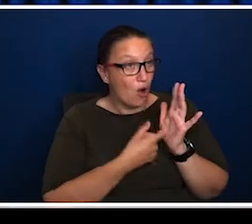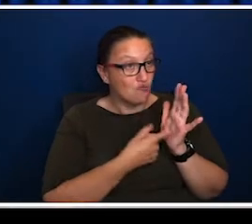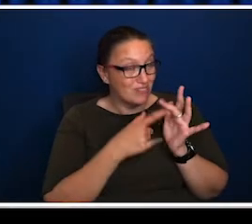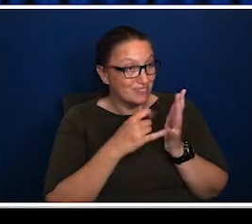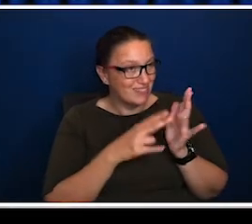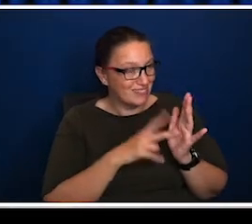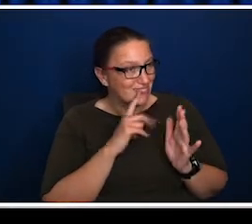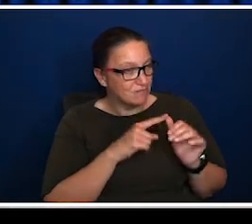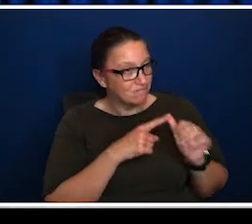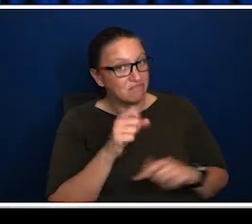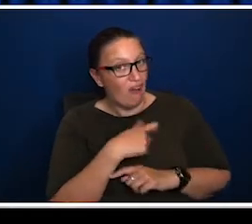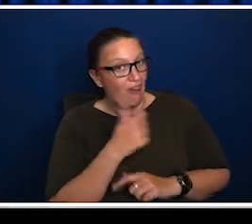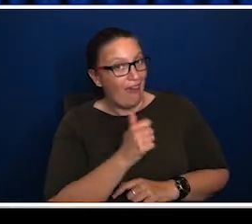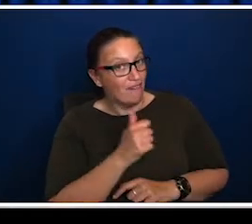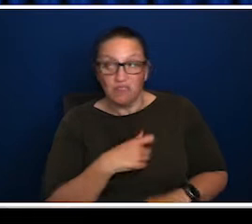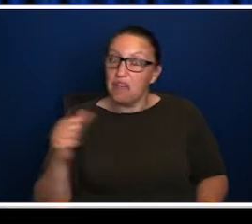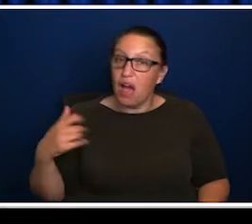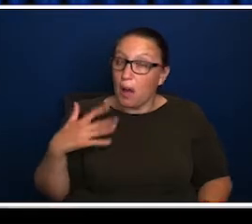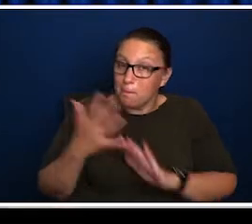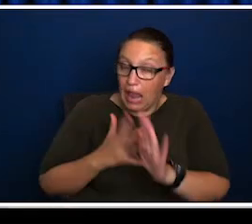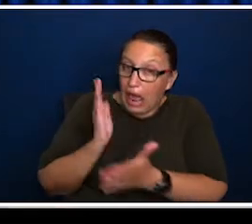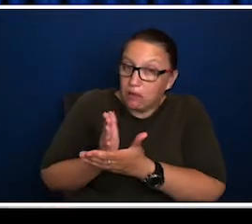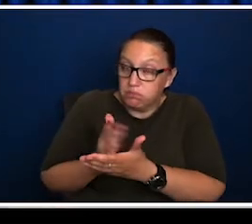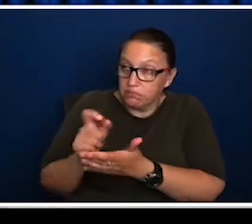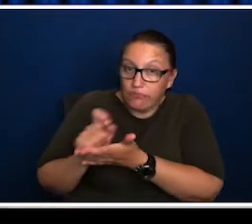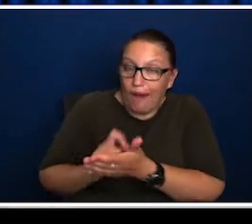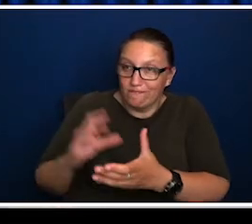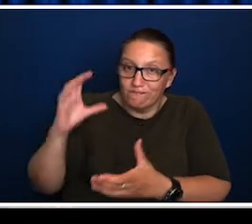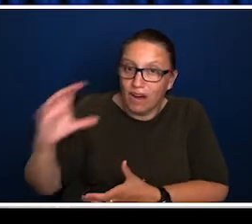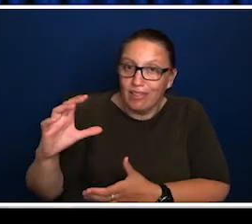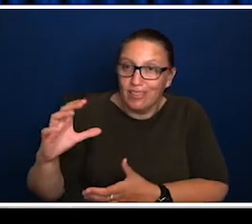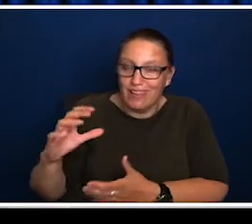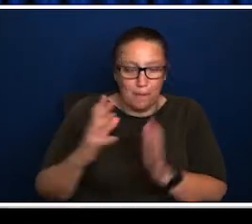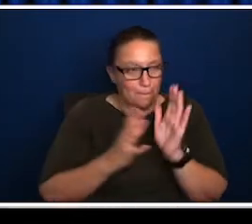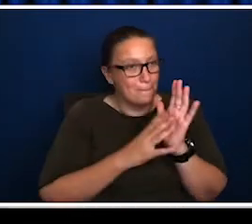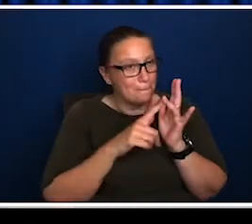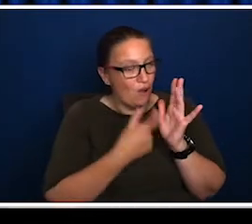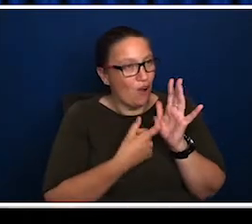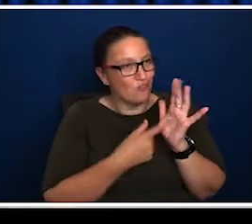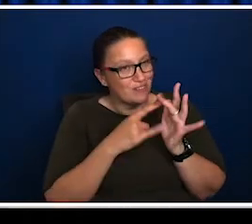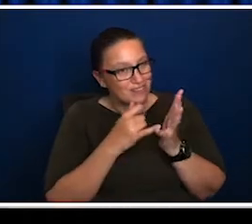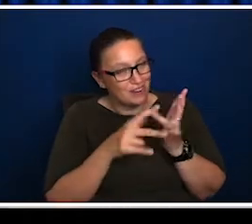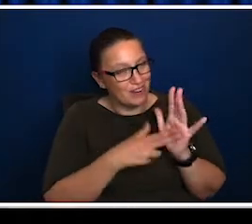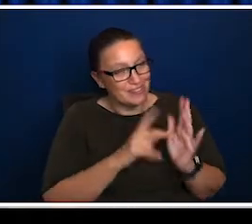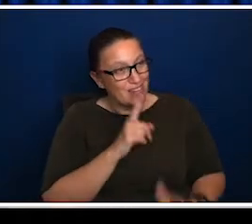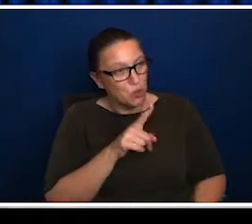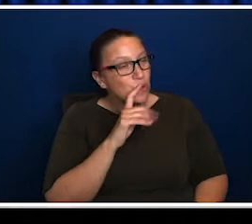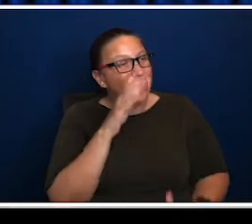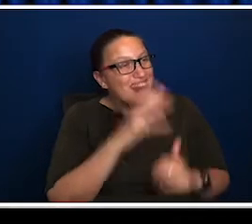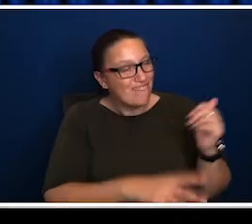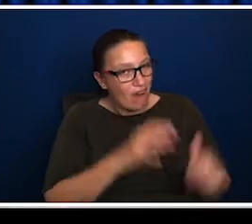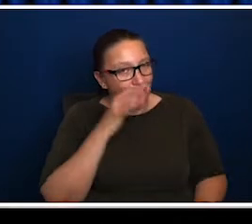mean, in a substantial way. And, um, it was, it was a very powerful response where Morrison said, you would never ask a Russian people